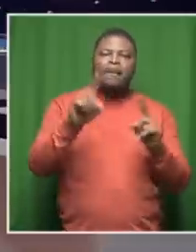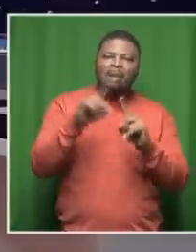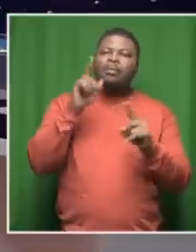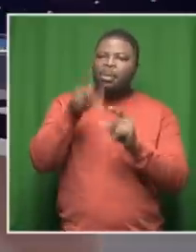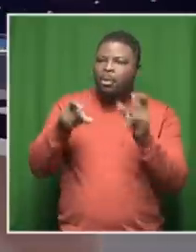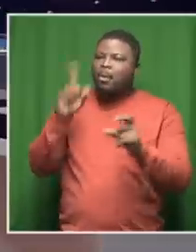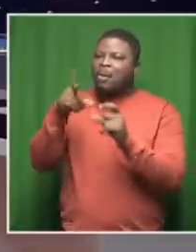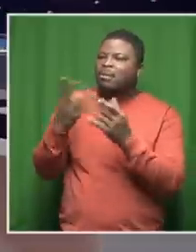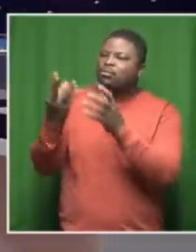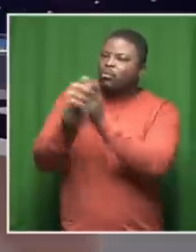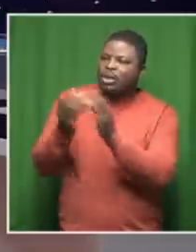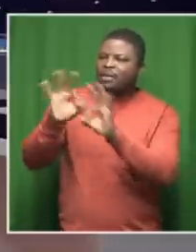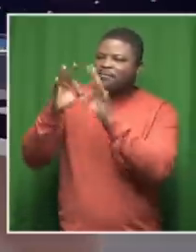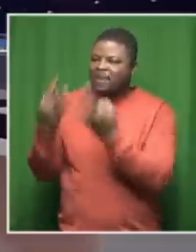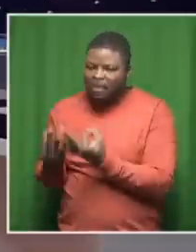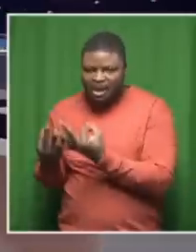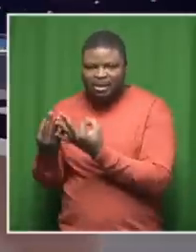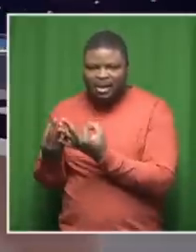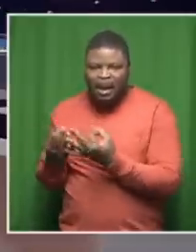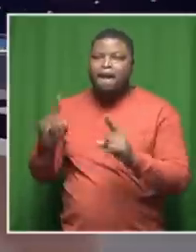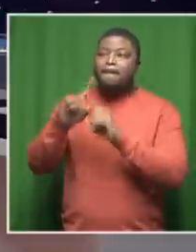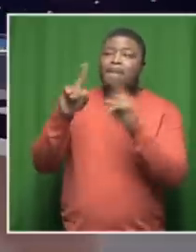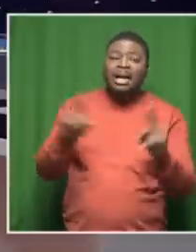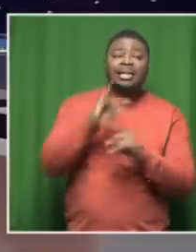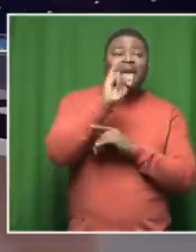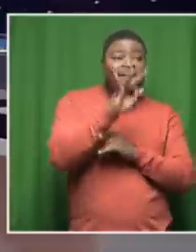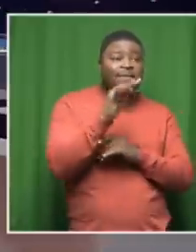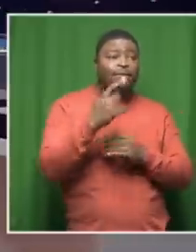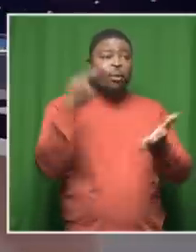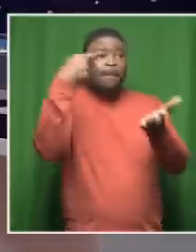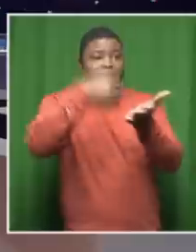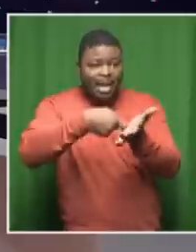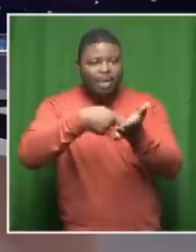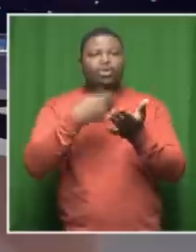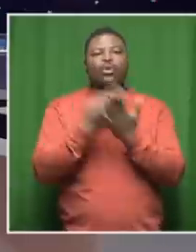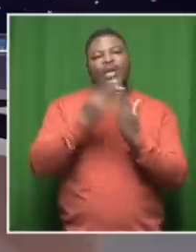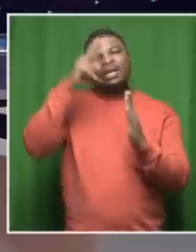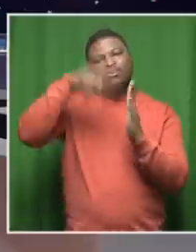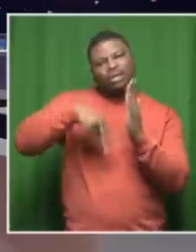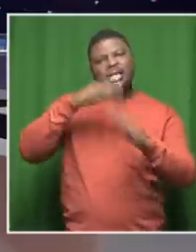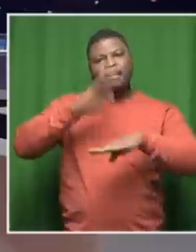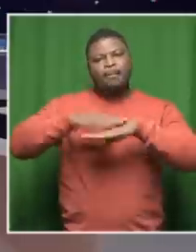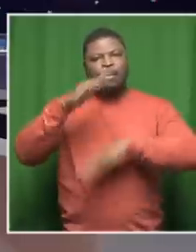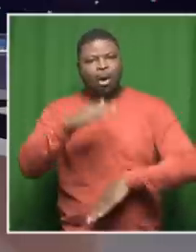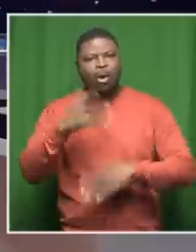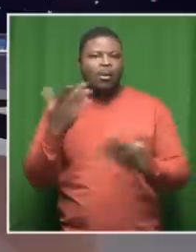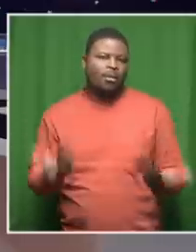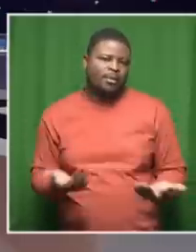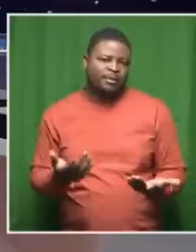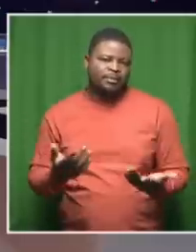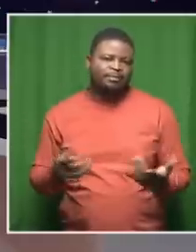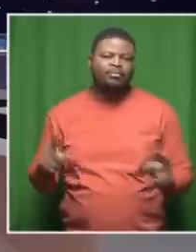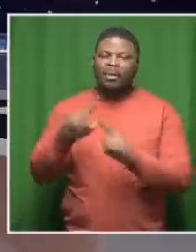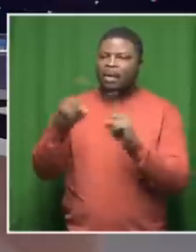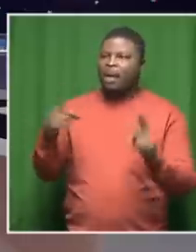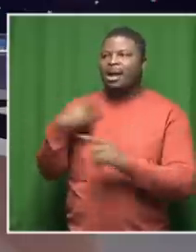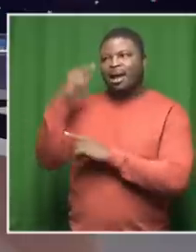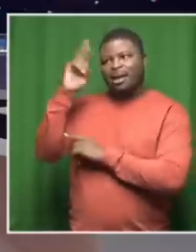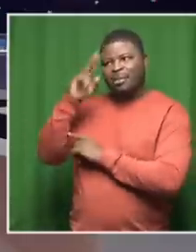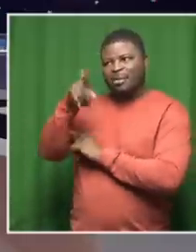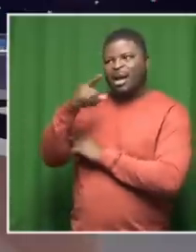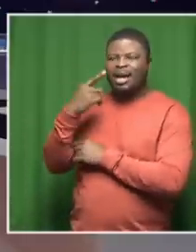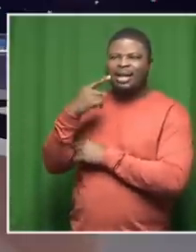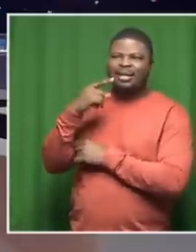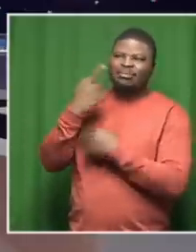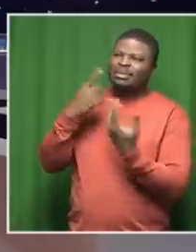but if you pay then you can read as much as you like to uh but it it's just he's been that lasted a day and that was gone but